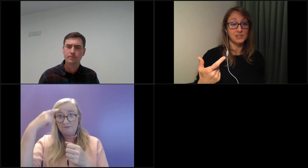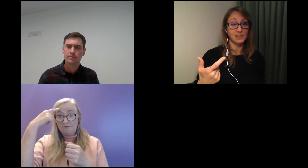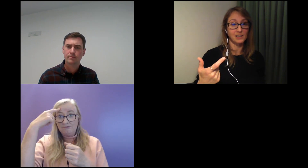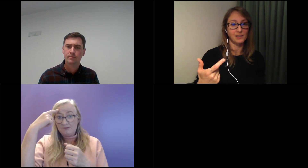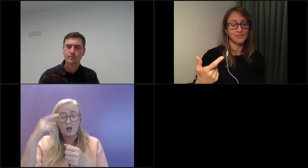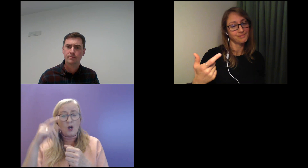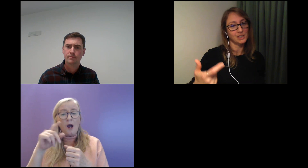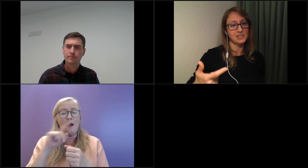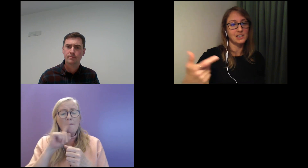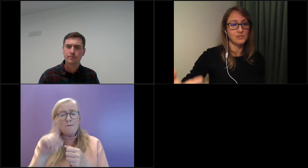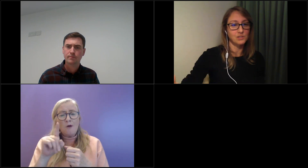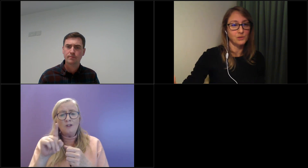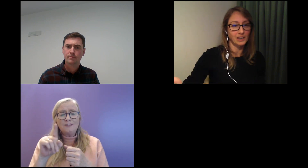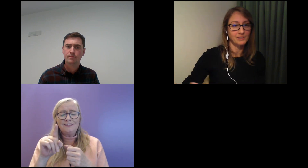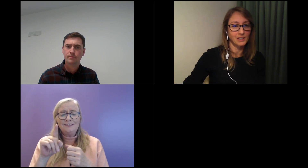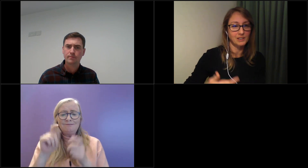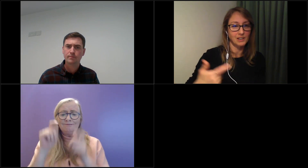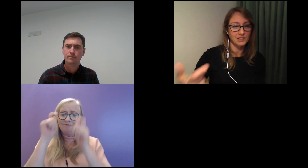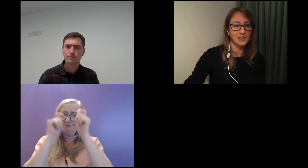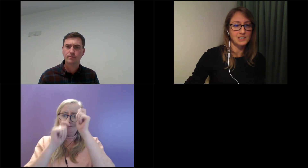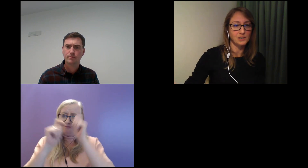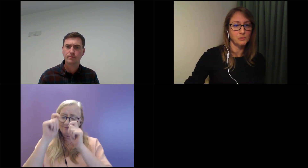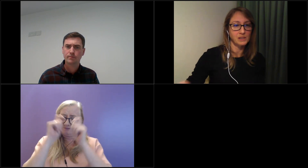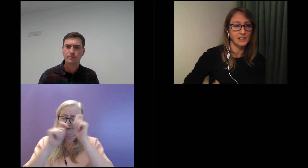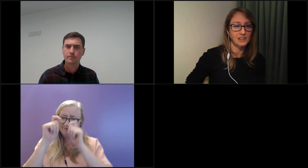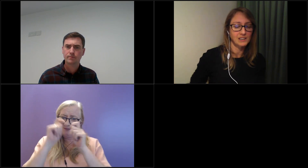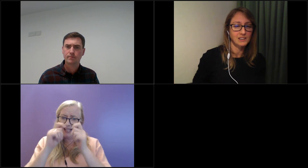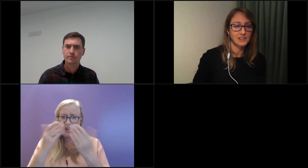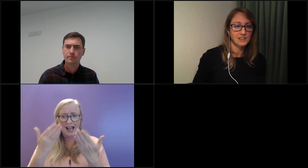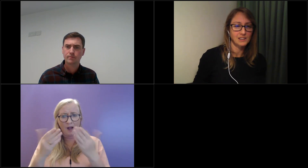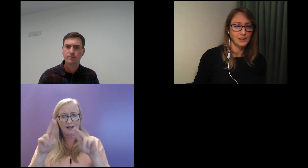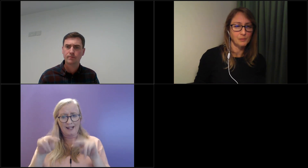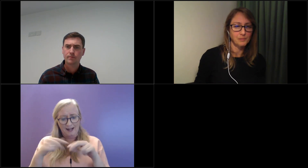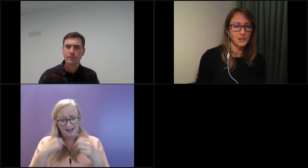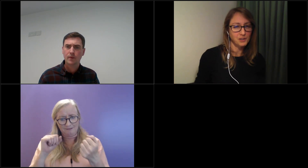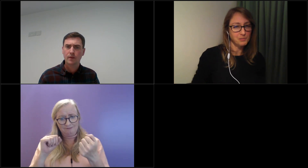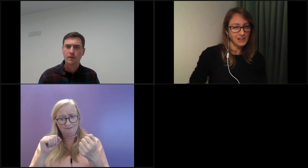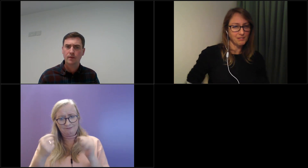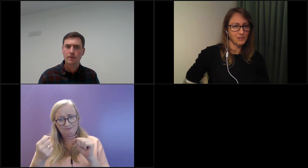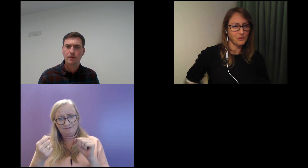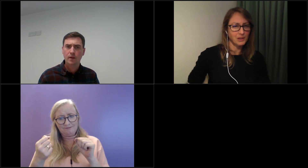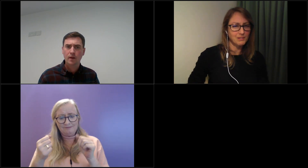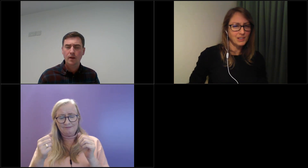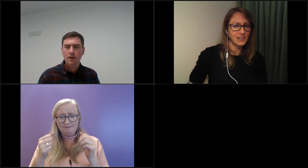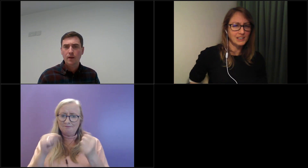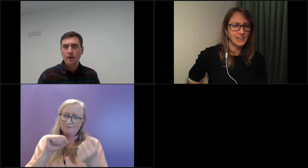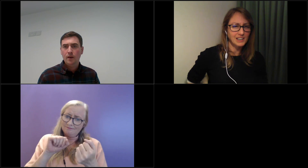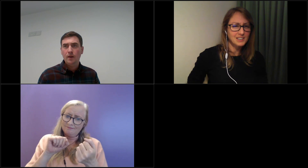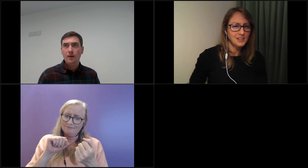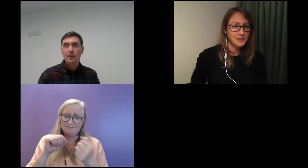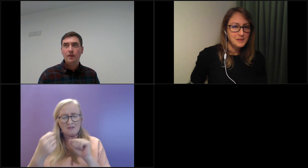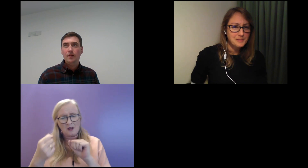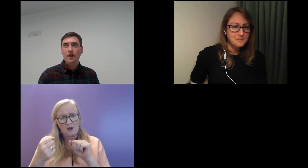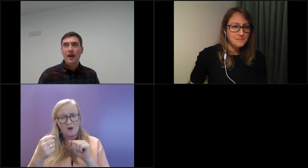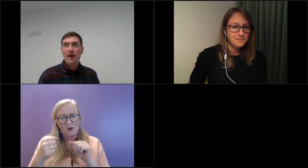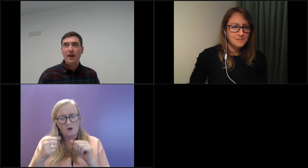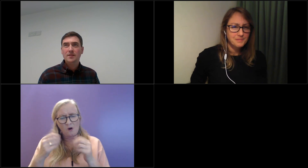be able to continue doing and to continue being. Connie, you might have another way of looking at that.